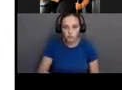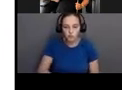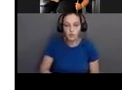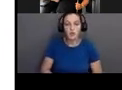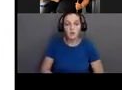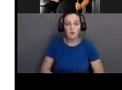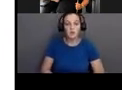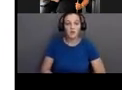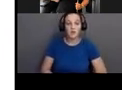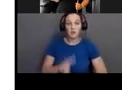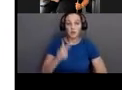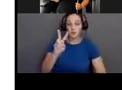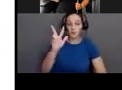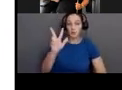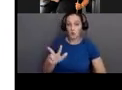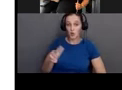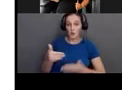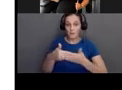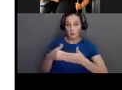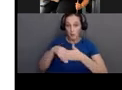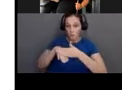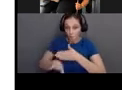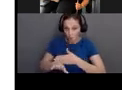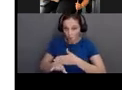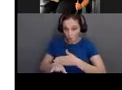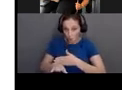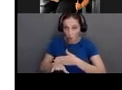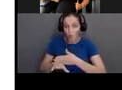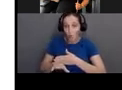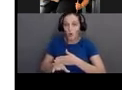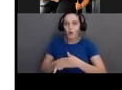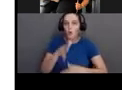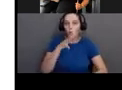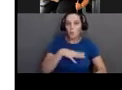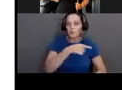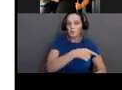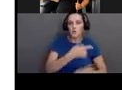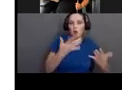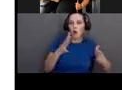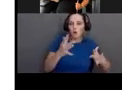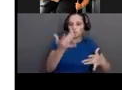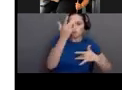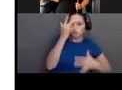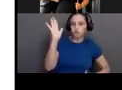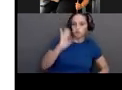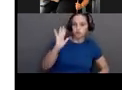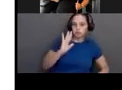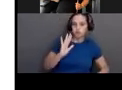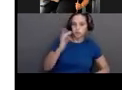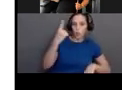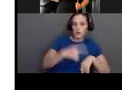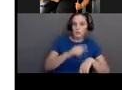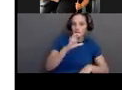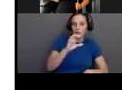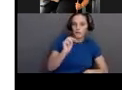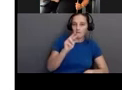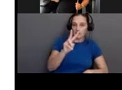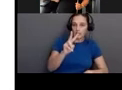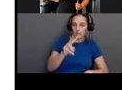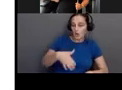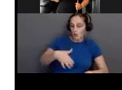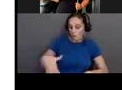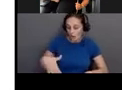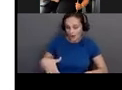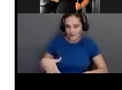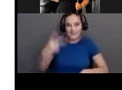CMD infection, and they get a secondary infection during pregnancy, or they have a reactivation of an old infection. So, this is a